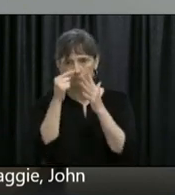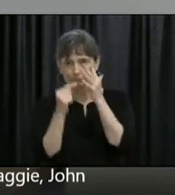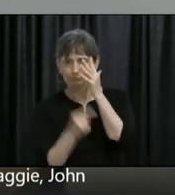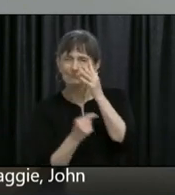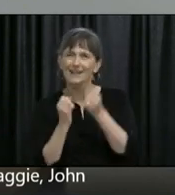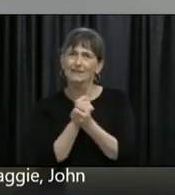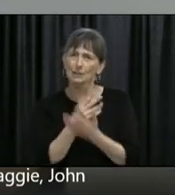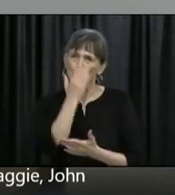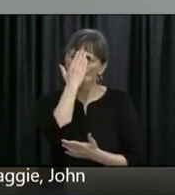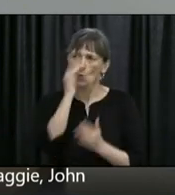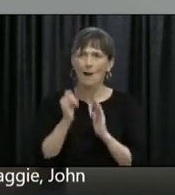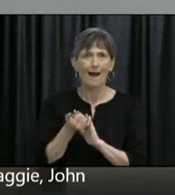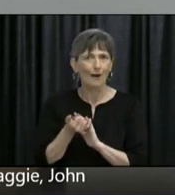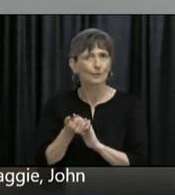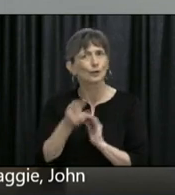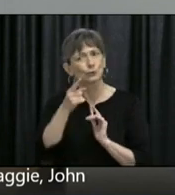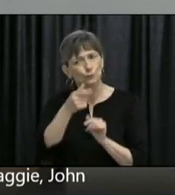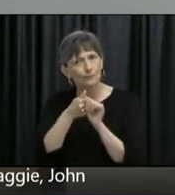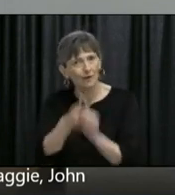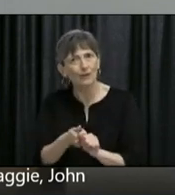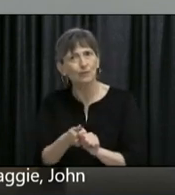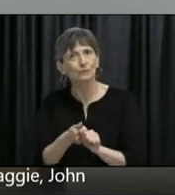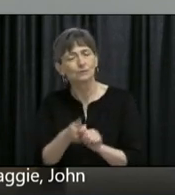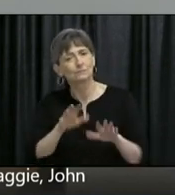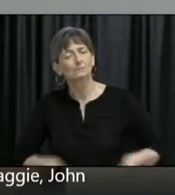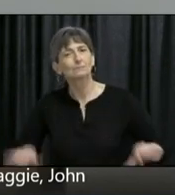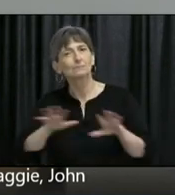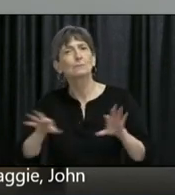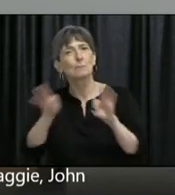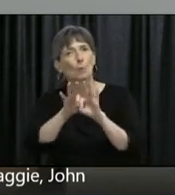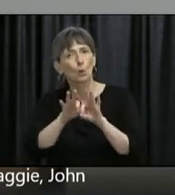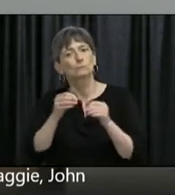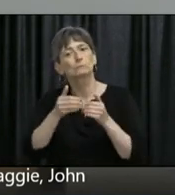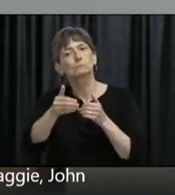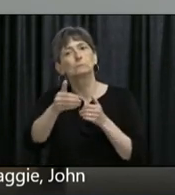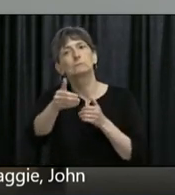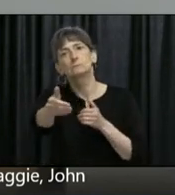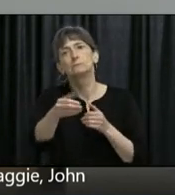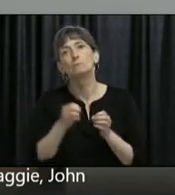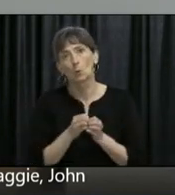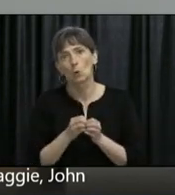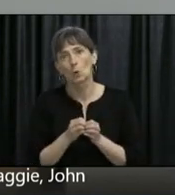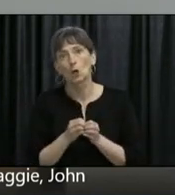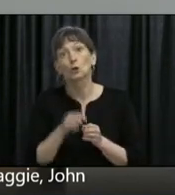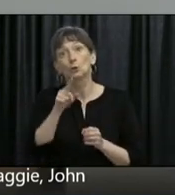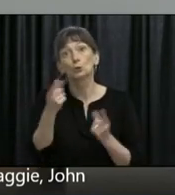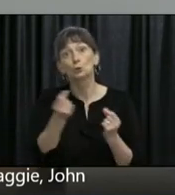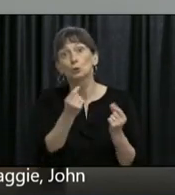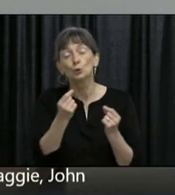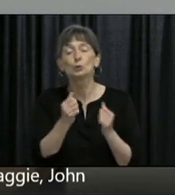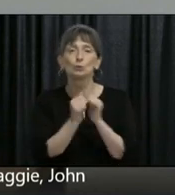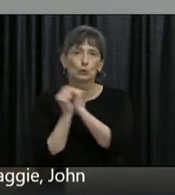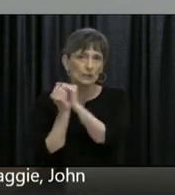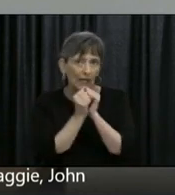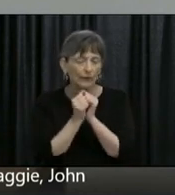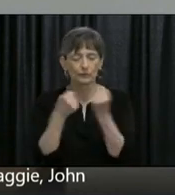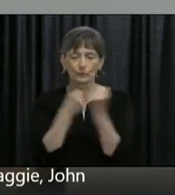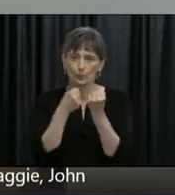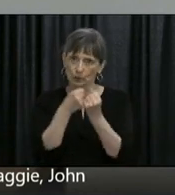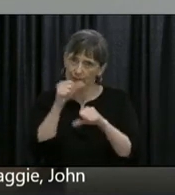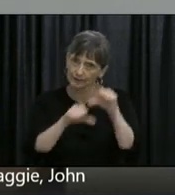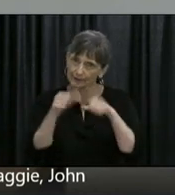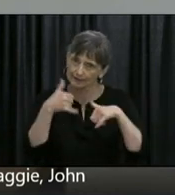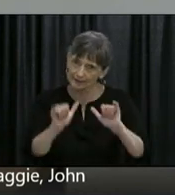shaped by everybody within the province. As we move into level three and